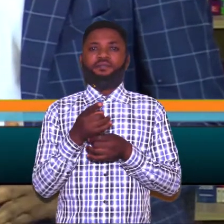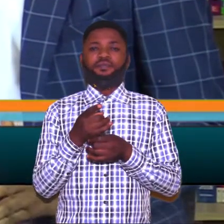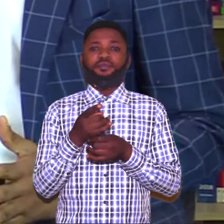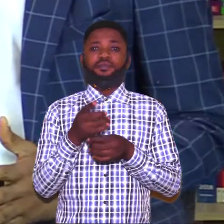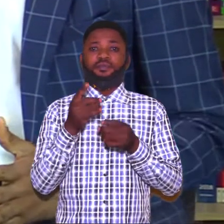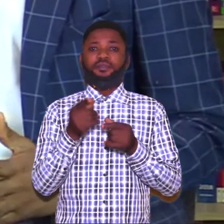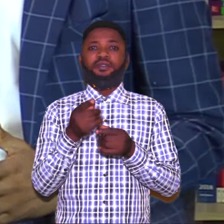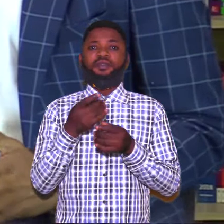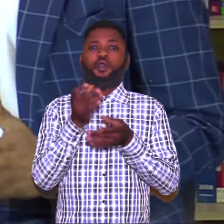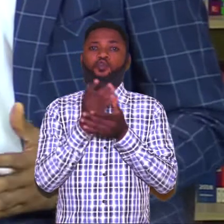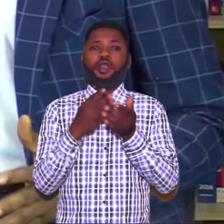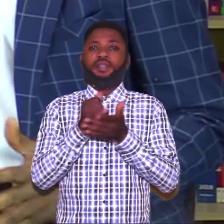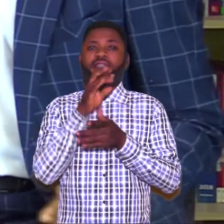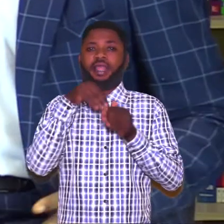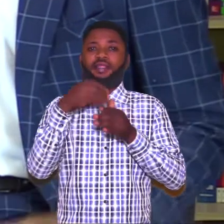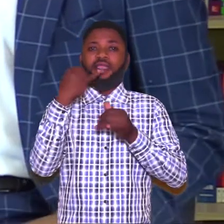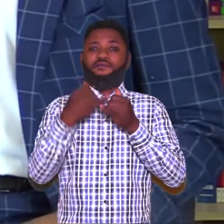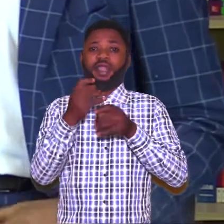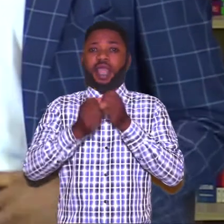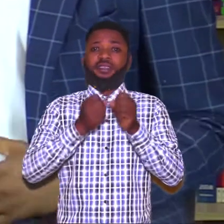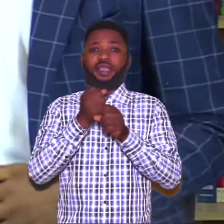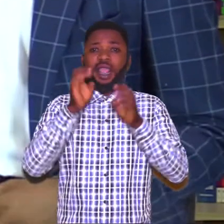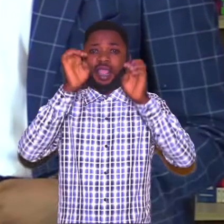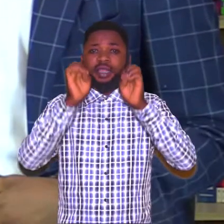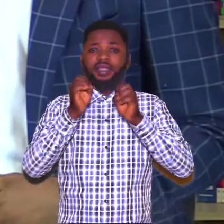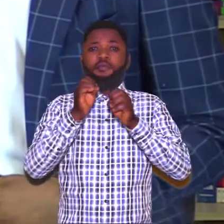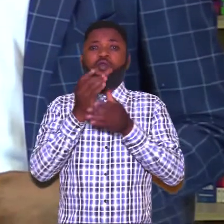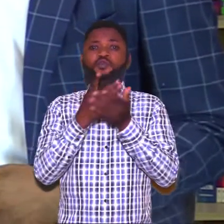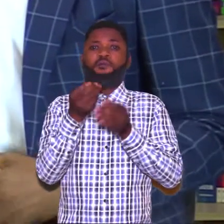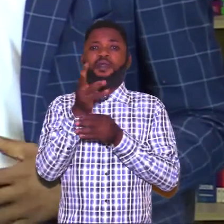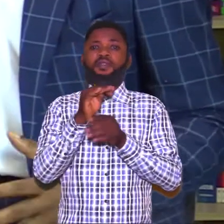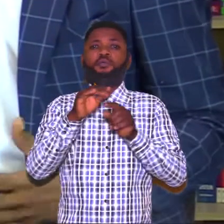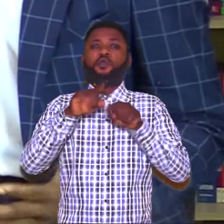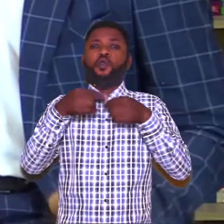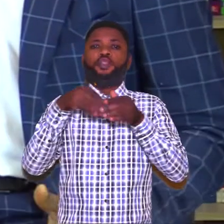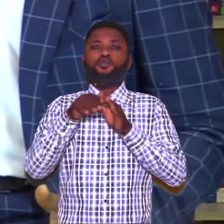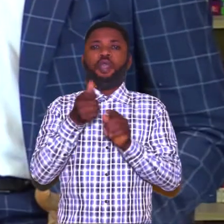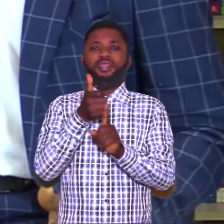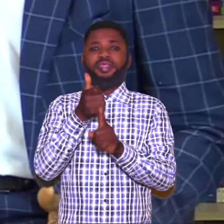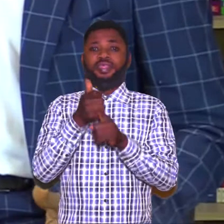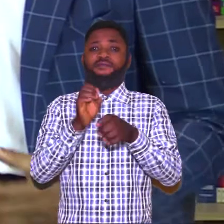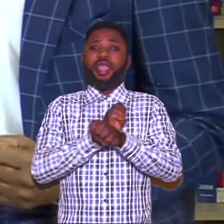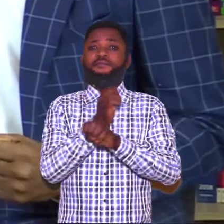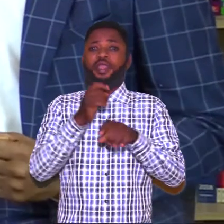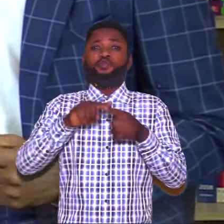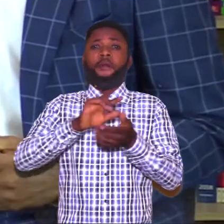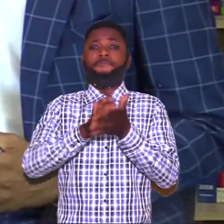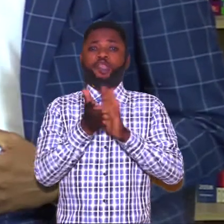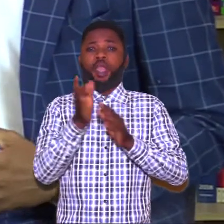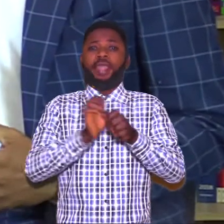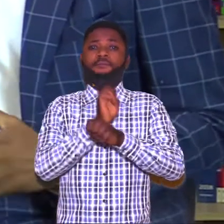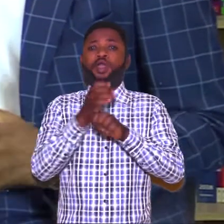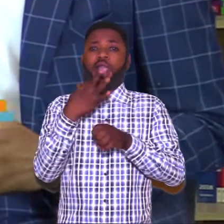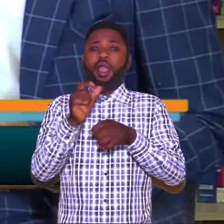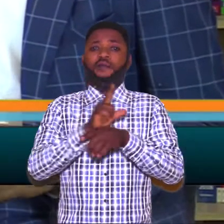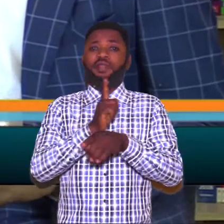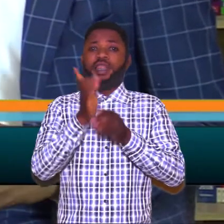they finish their final year exam, some of them do take into self-employment. So become employer